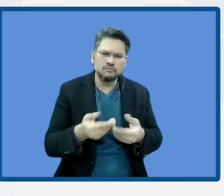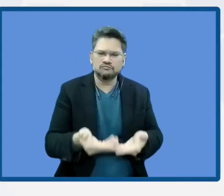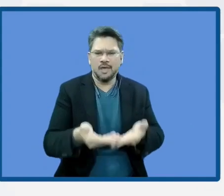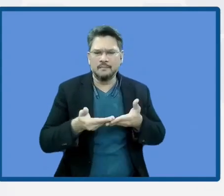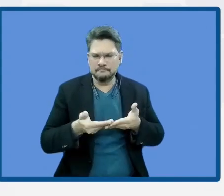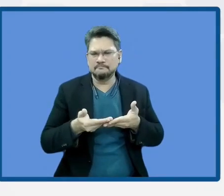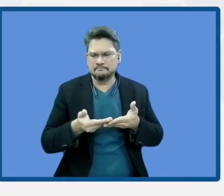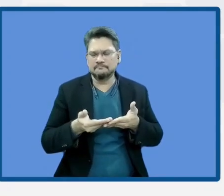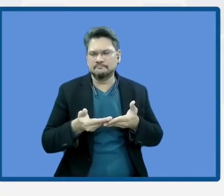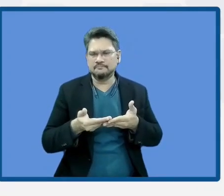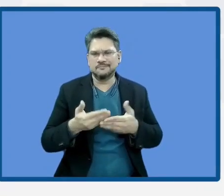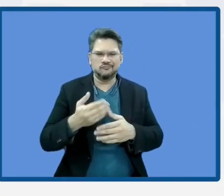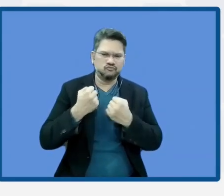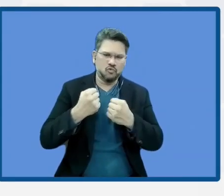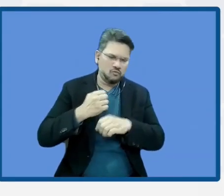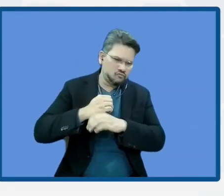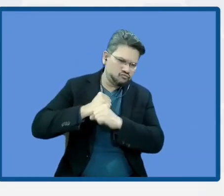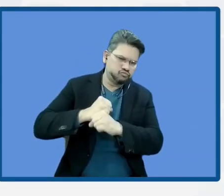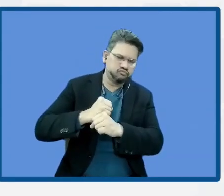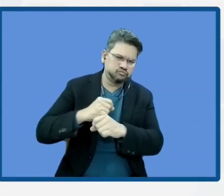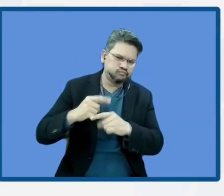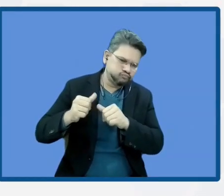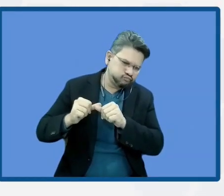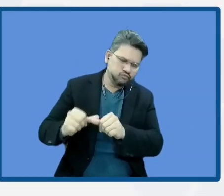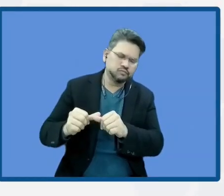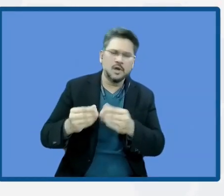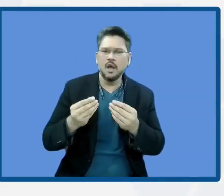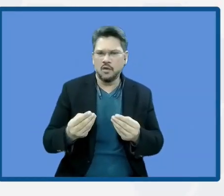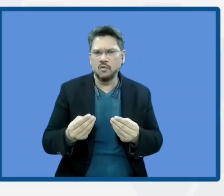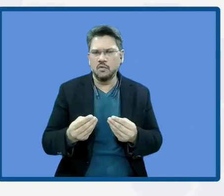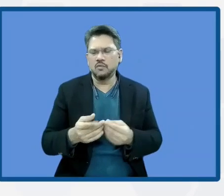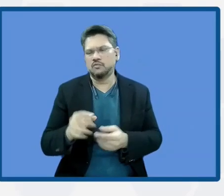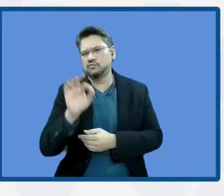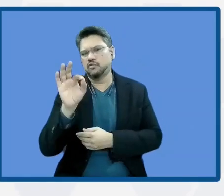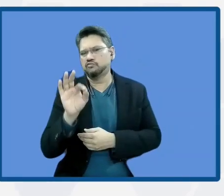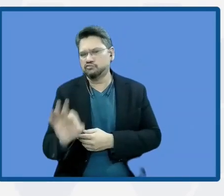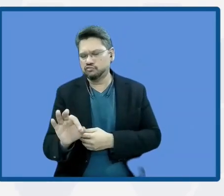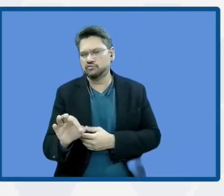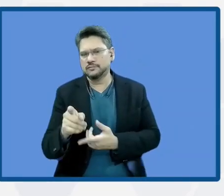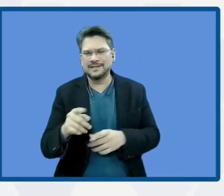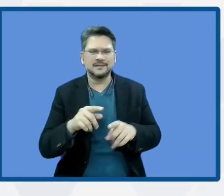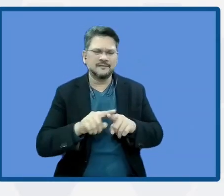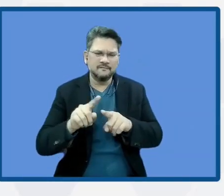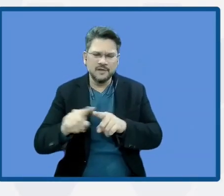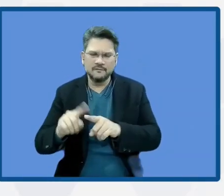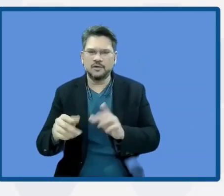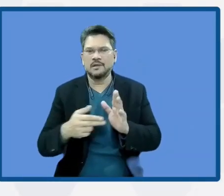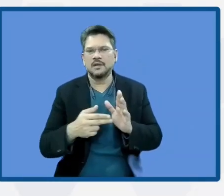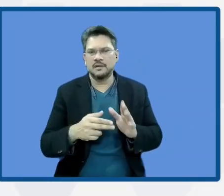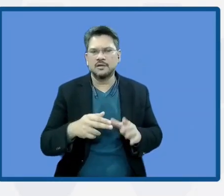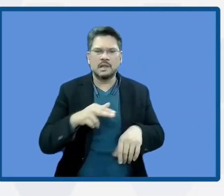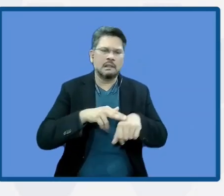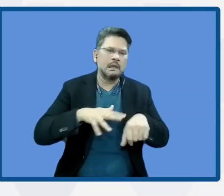How do you think that these nature-based solutions at the local level can promote the